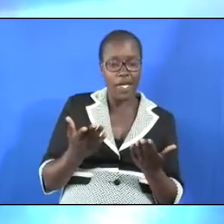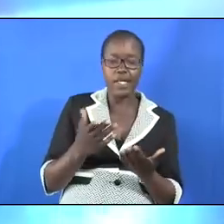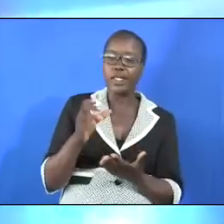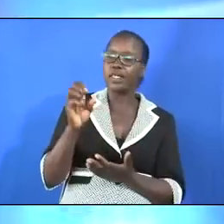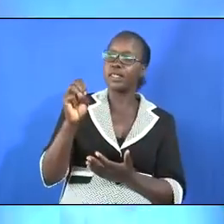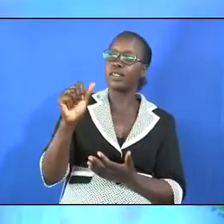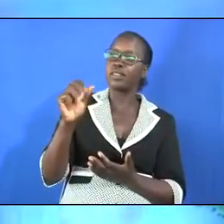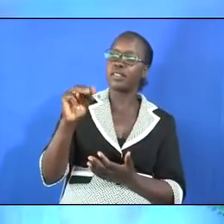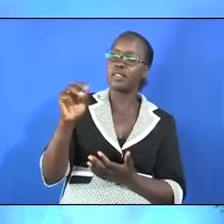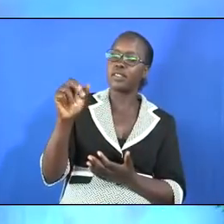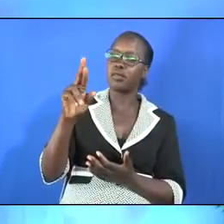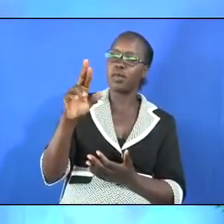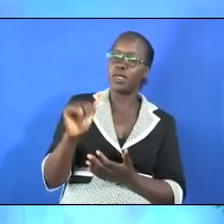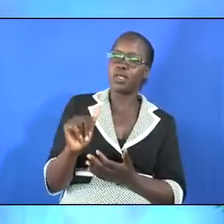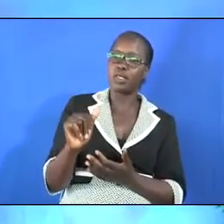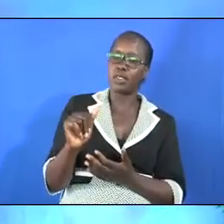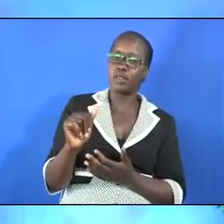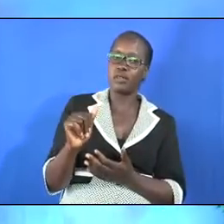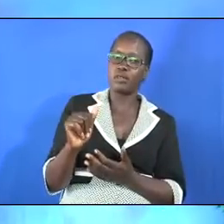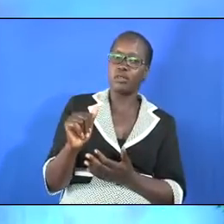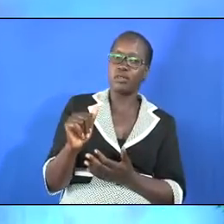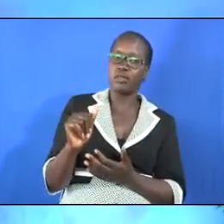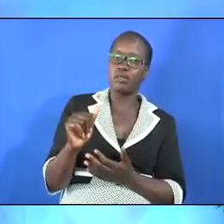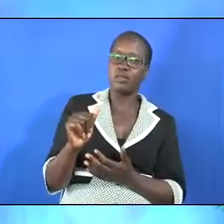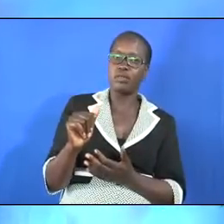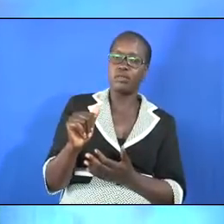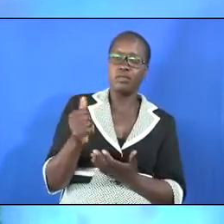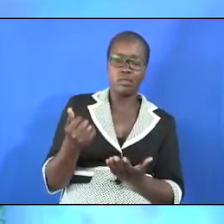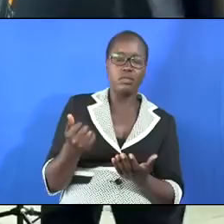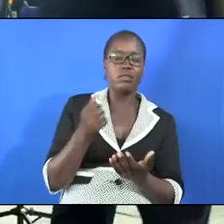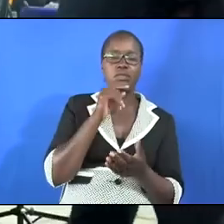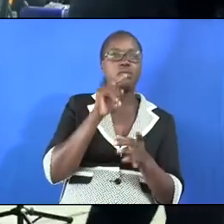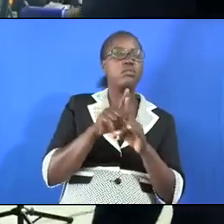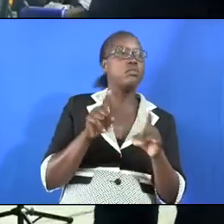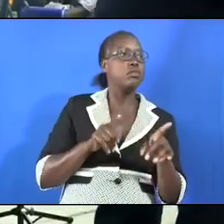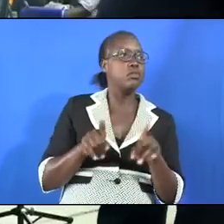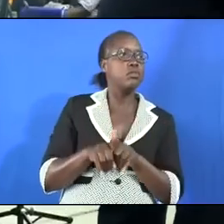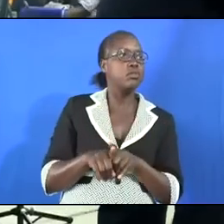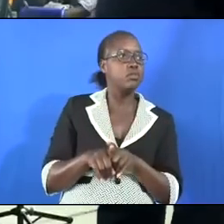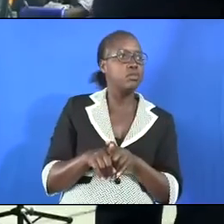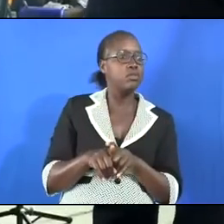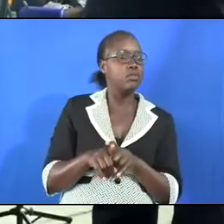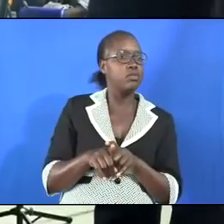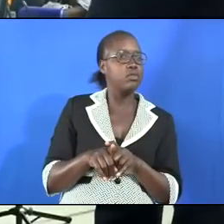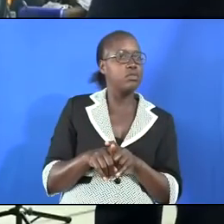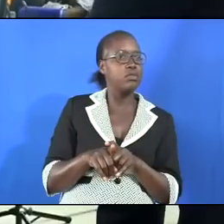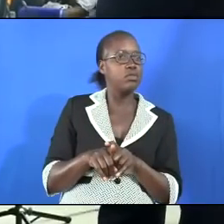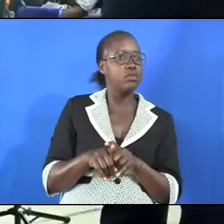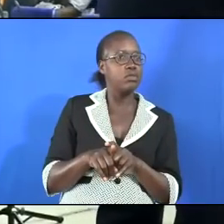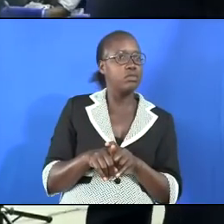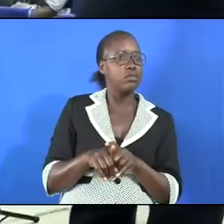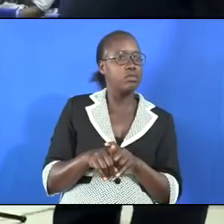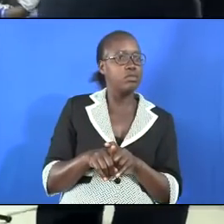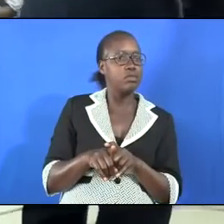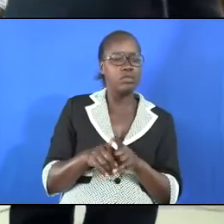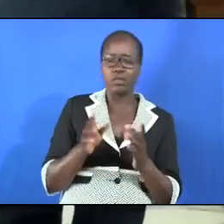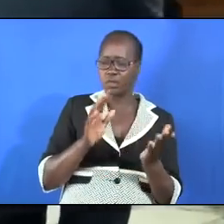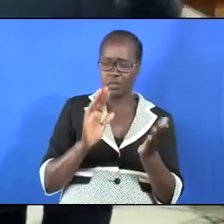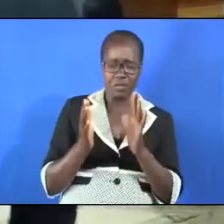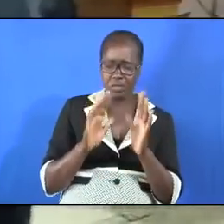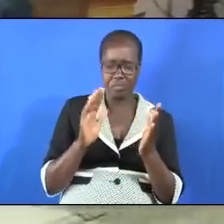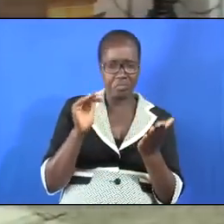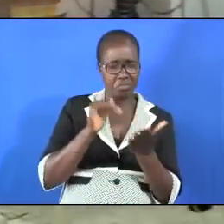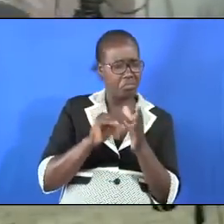promise me brothers and sisters that you will not pity party no pity party anymore